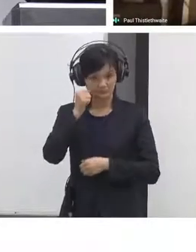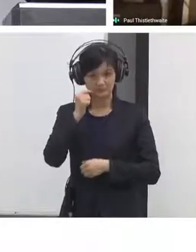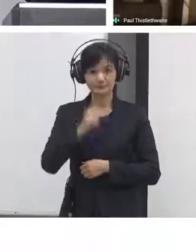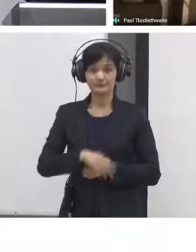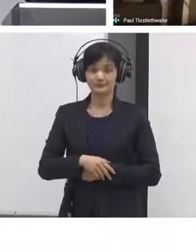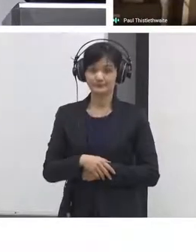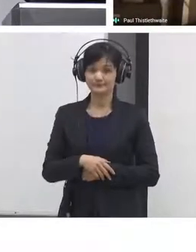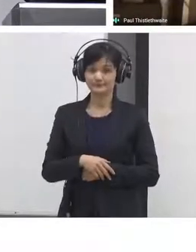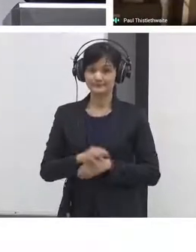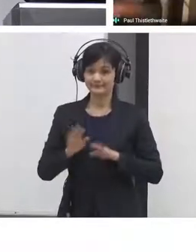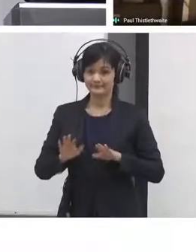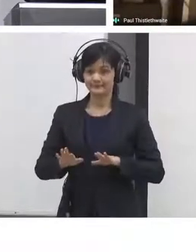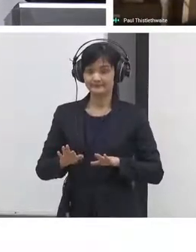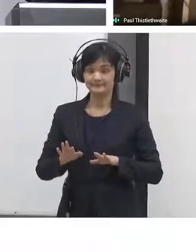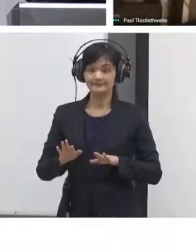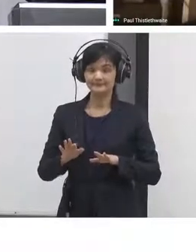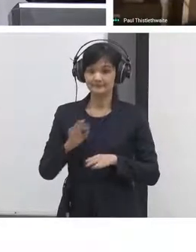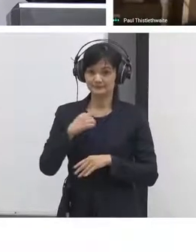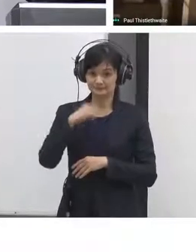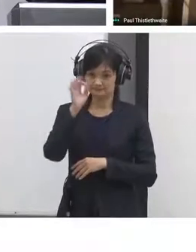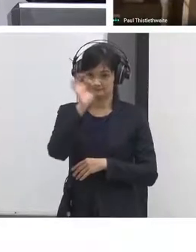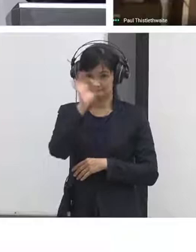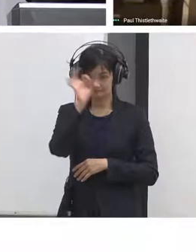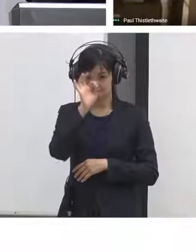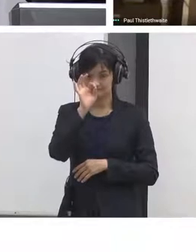group of people making a decision on behalf of the movement